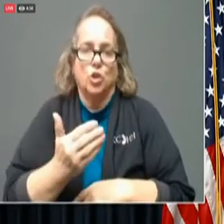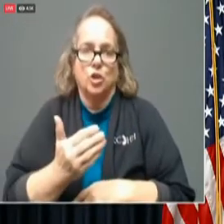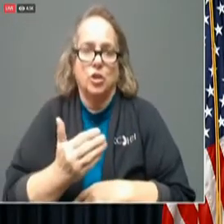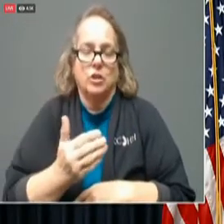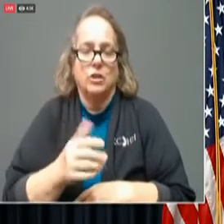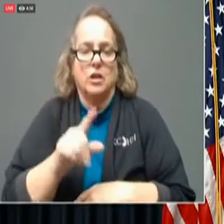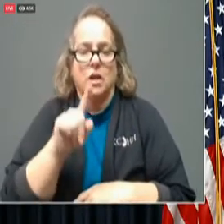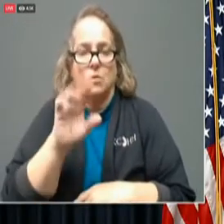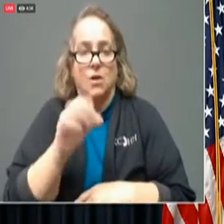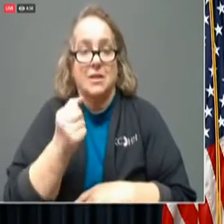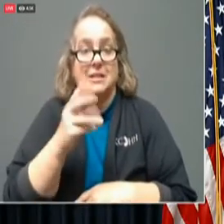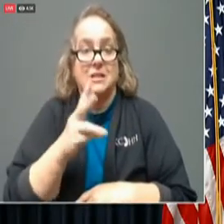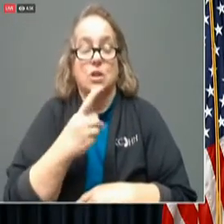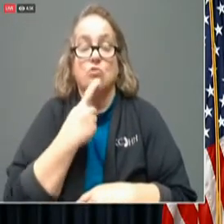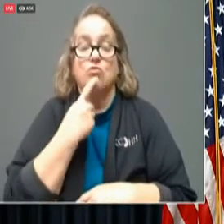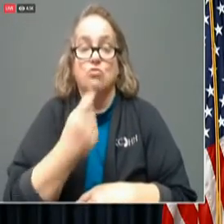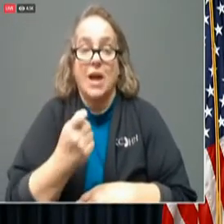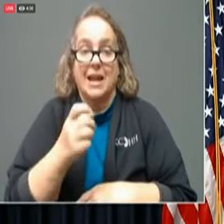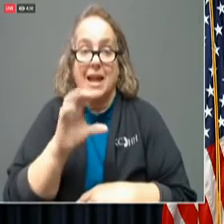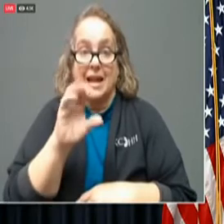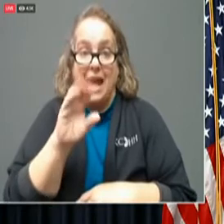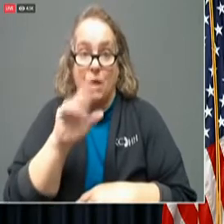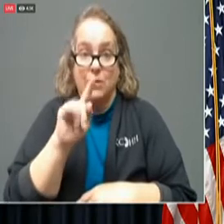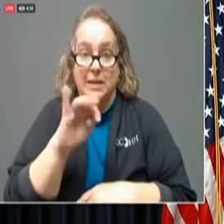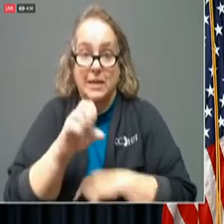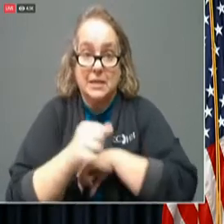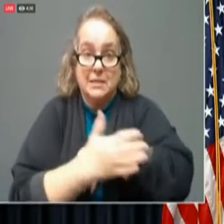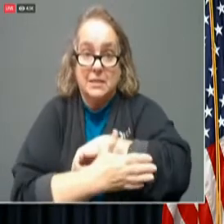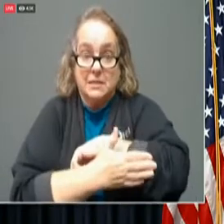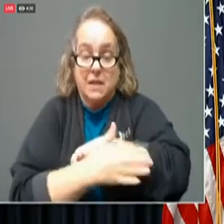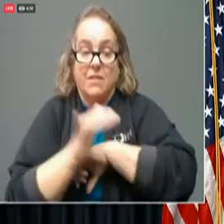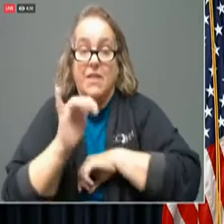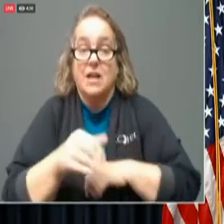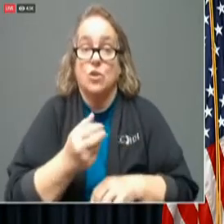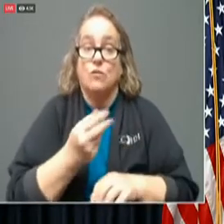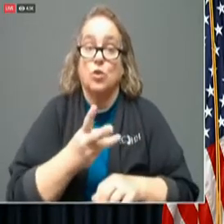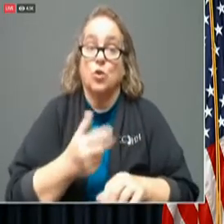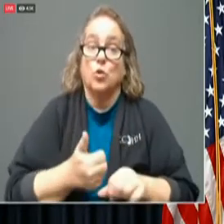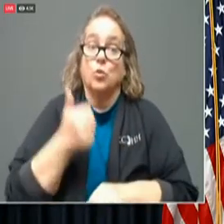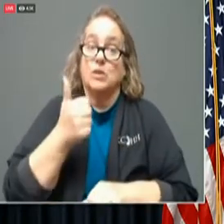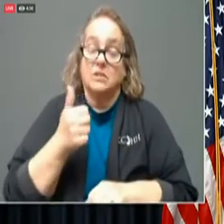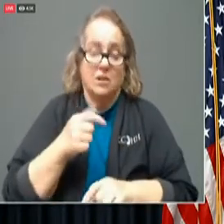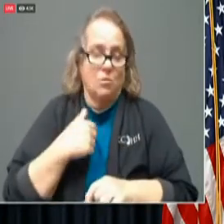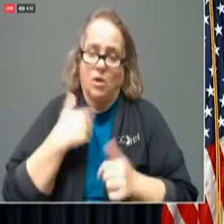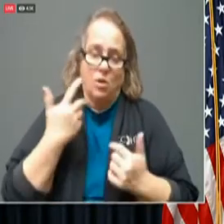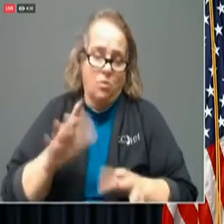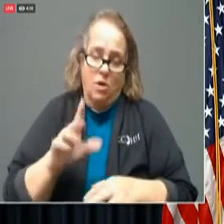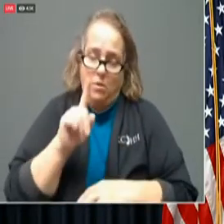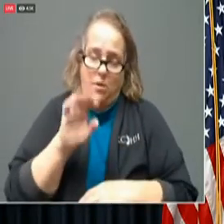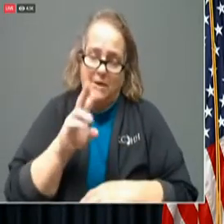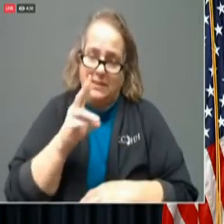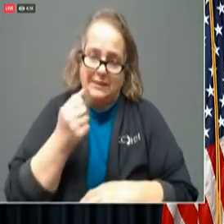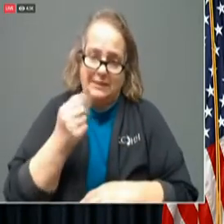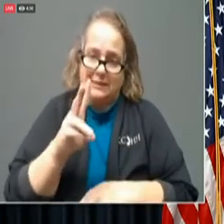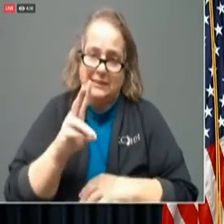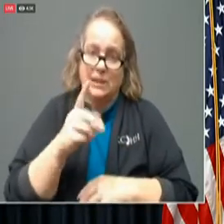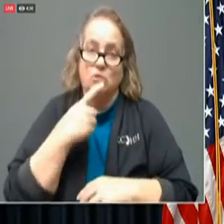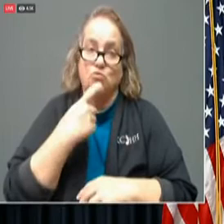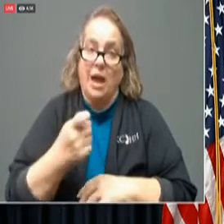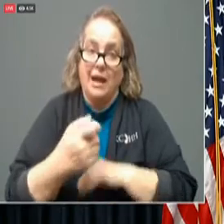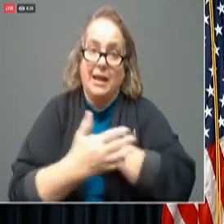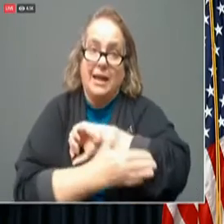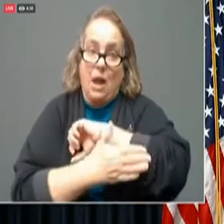red counties. That's actually the fewest we've had in a while. None of us want 116. But we do want to see that number going down and